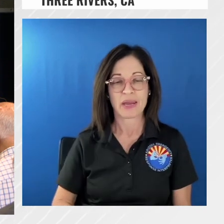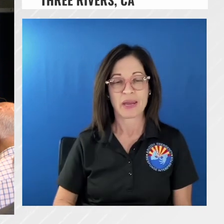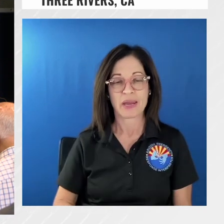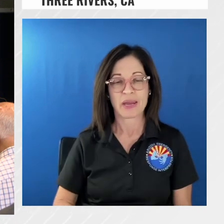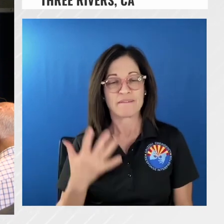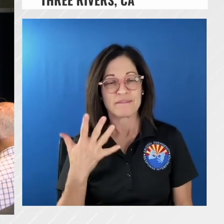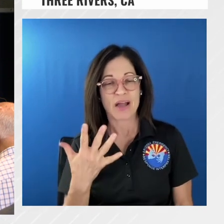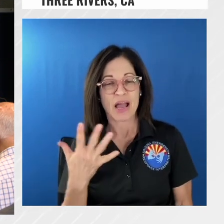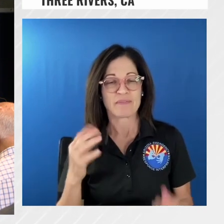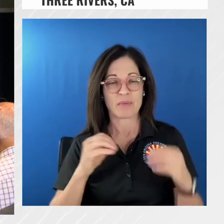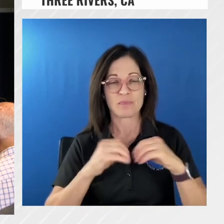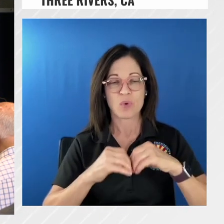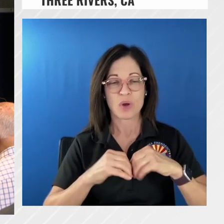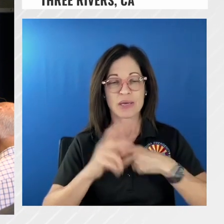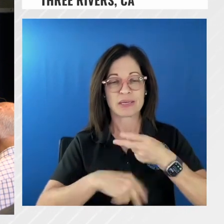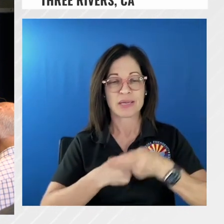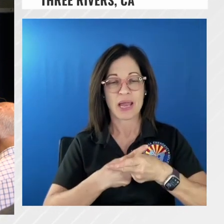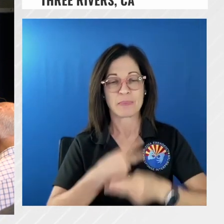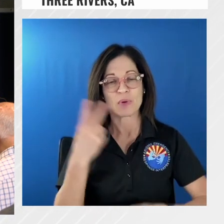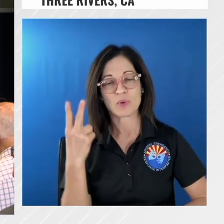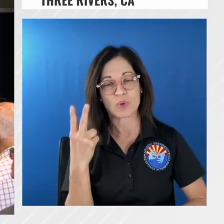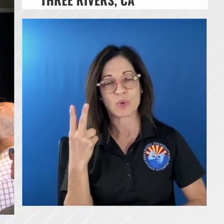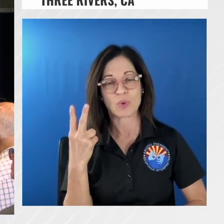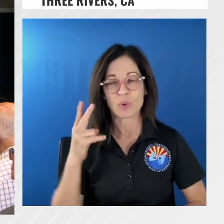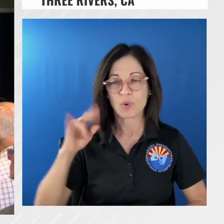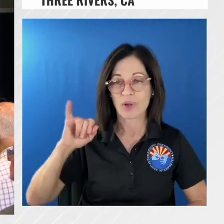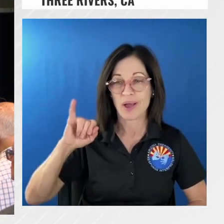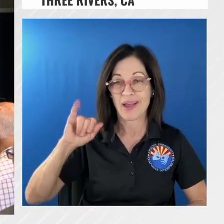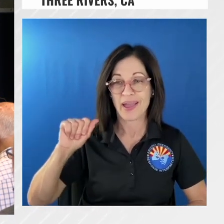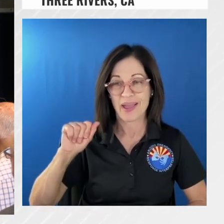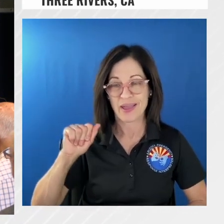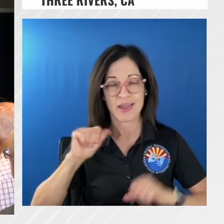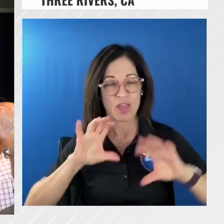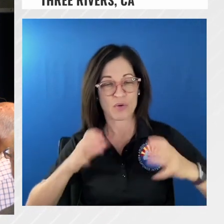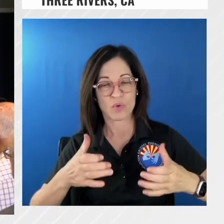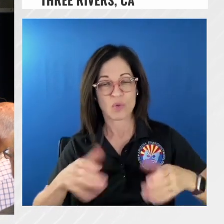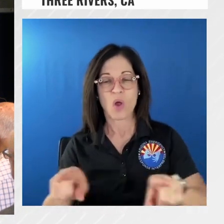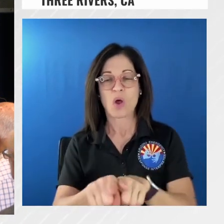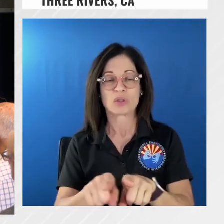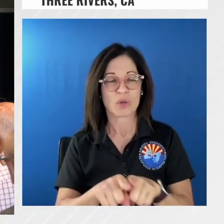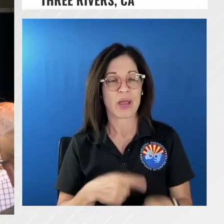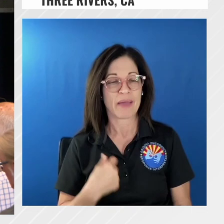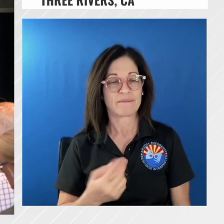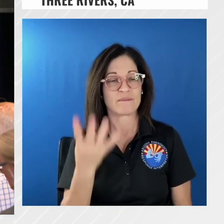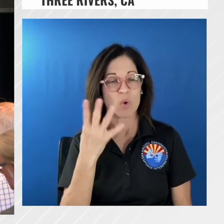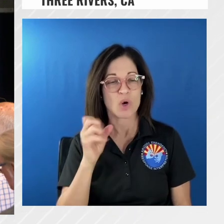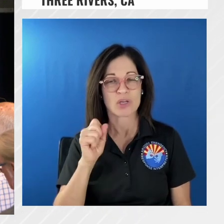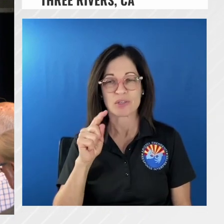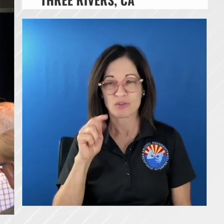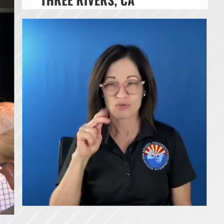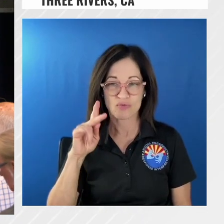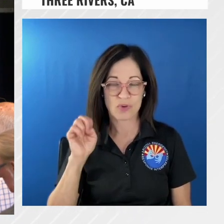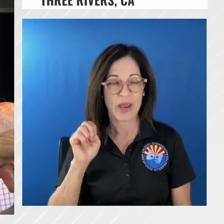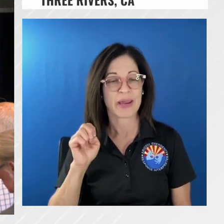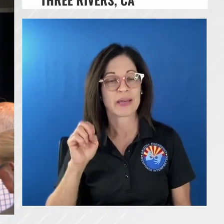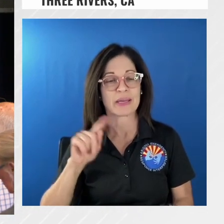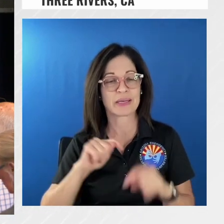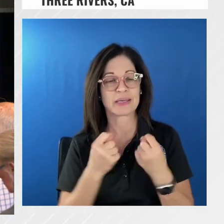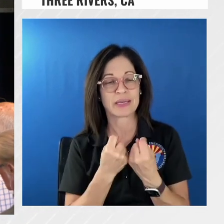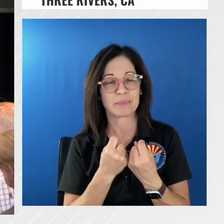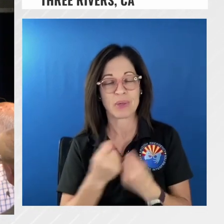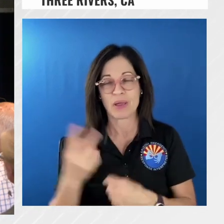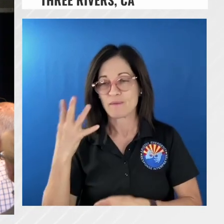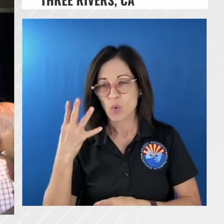and we have engines we have four uh strike teams the four service engines the local telary county strike team